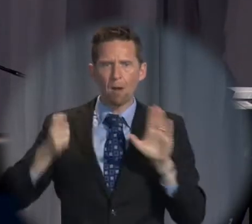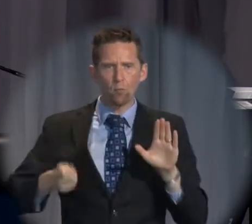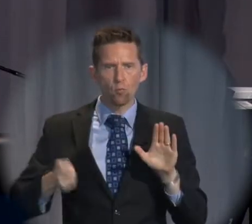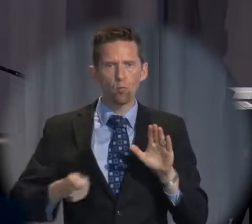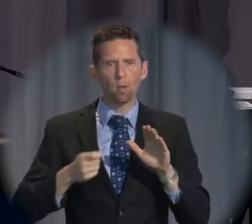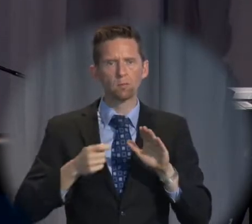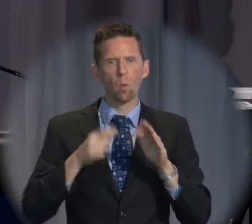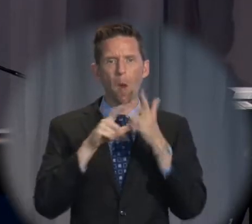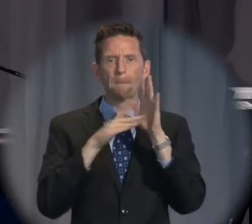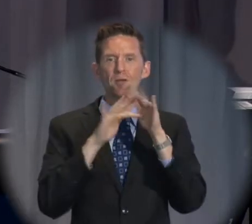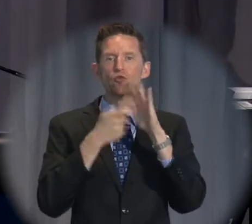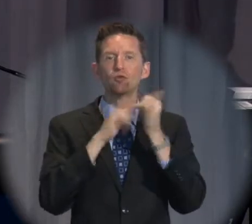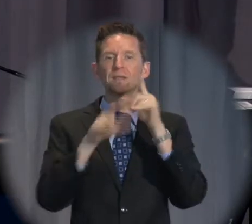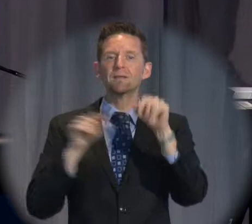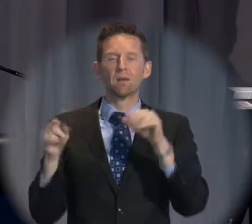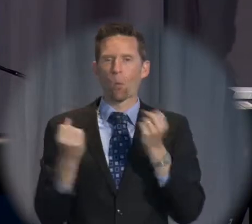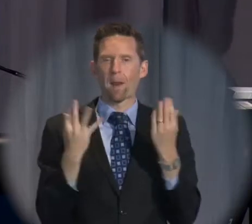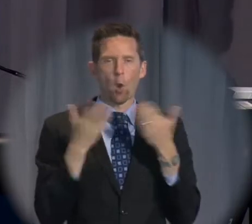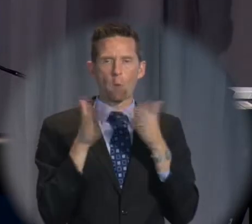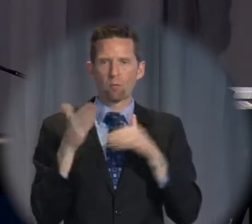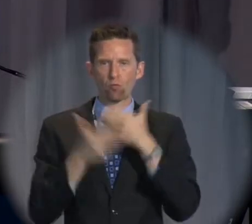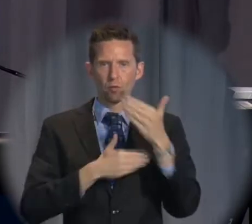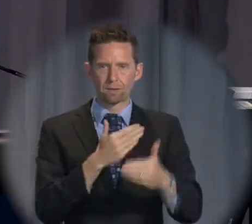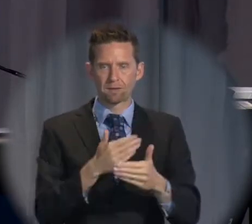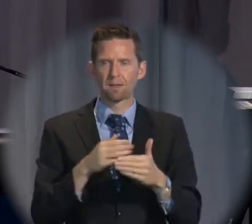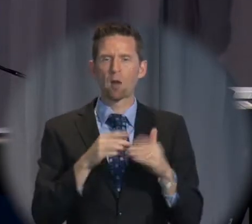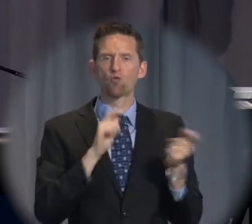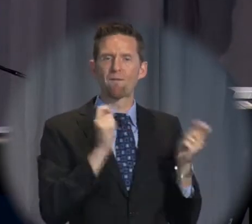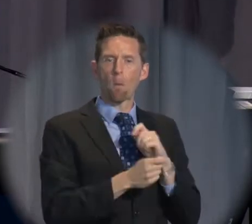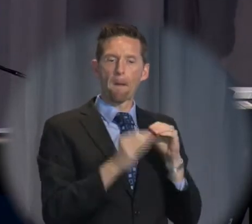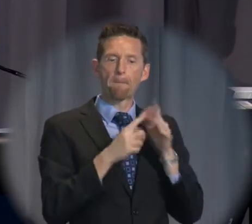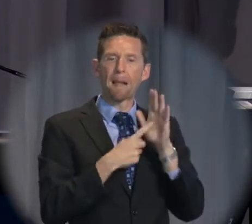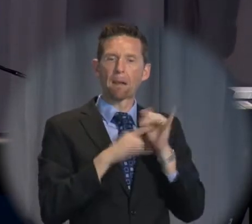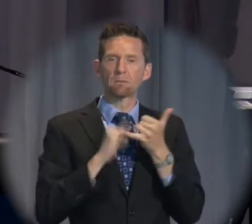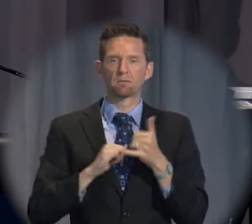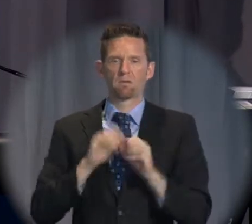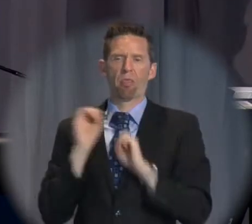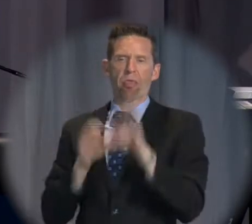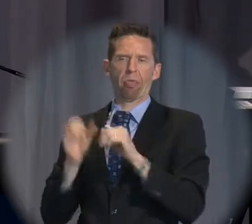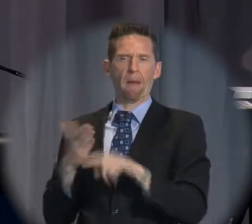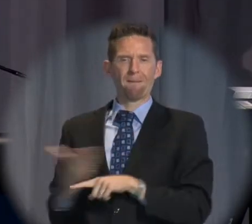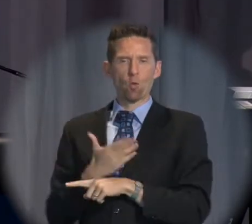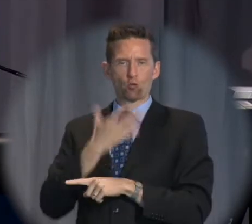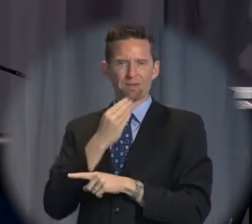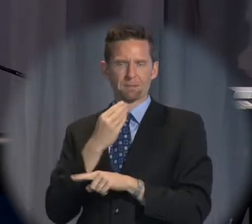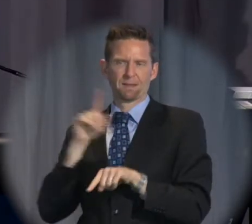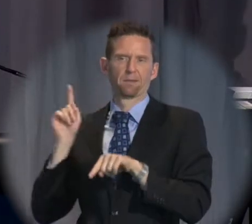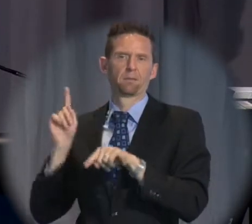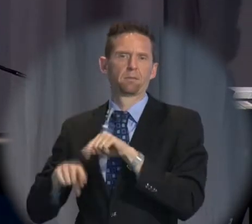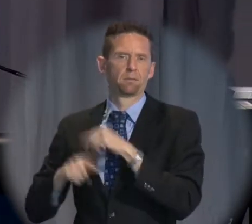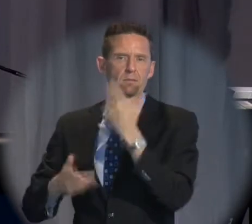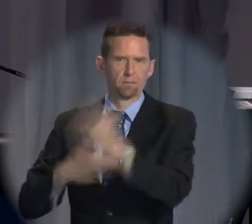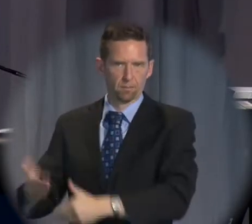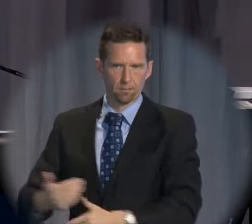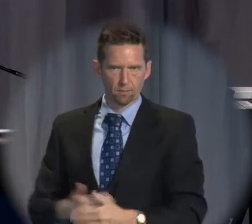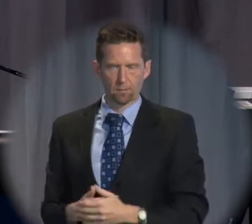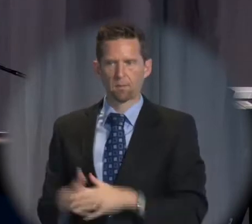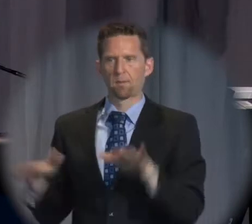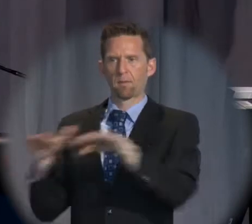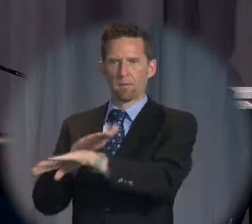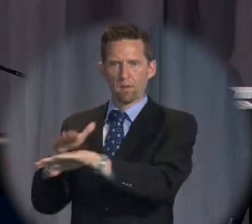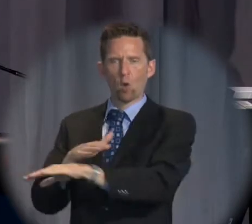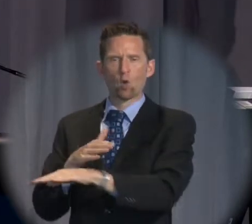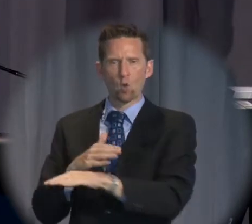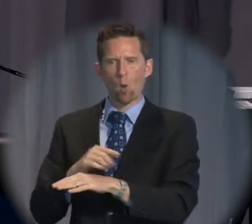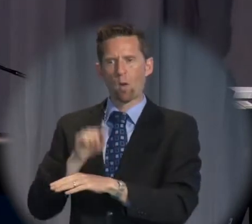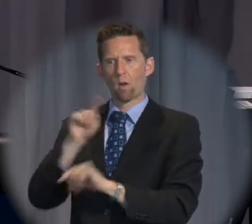process or are not made at all, and reform bills are rushed into Parliament before Christmas with unseemly haste in a context in which